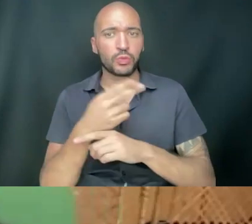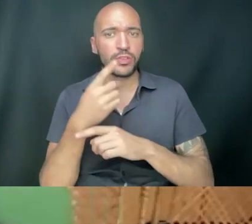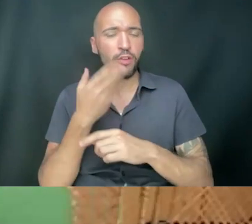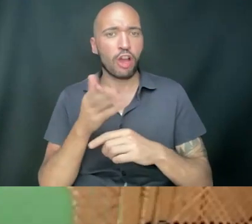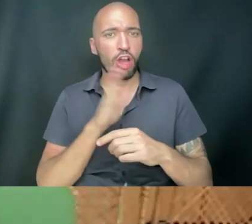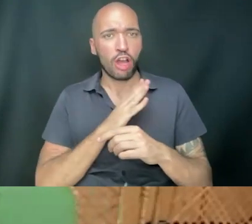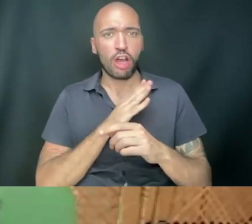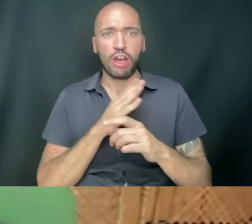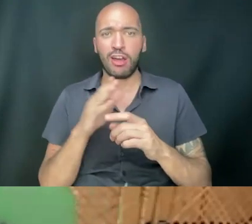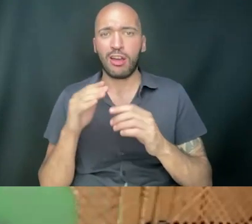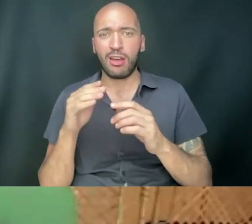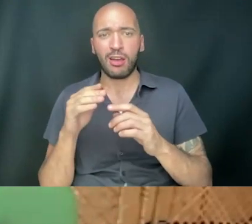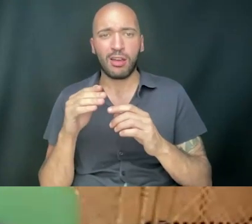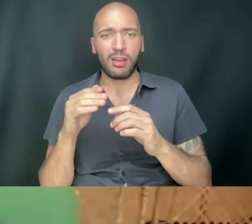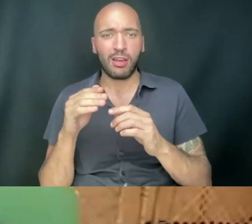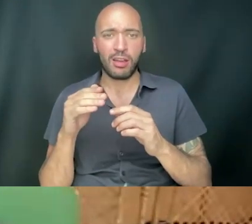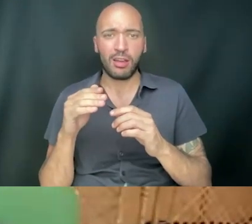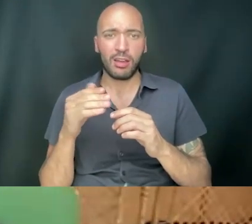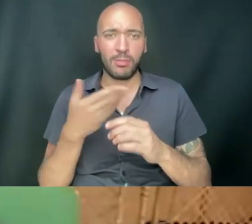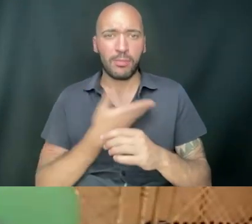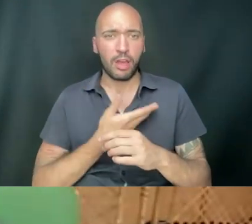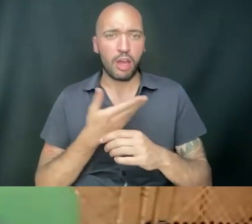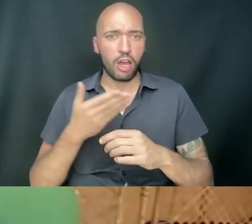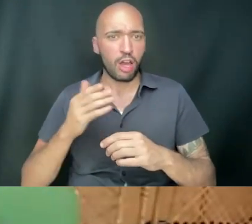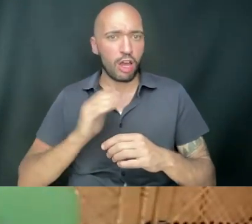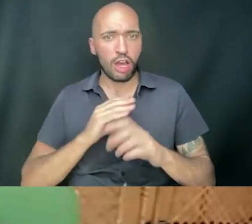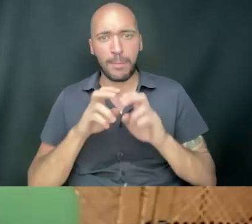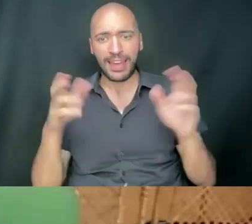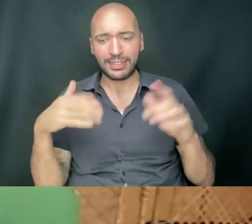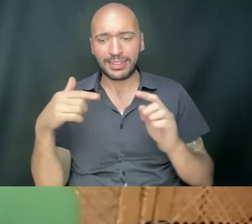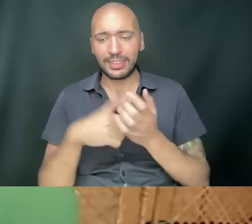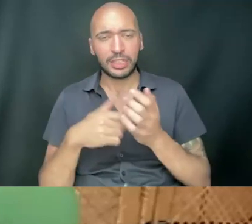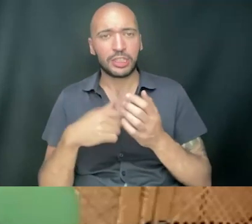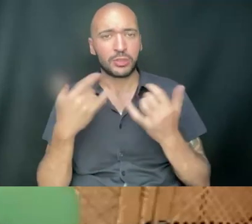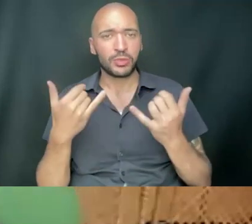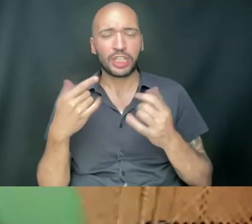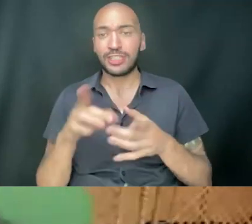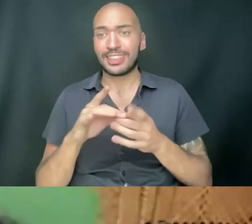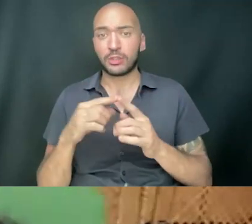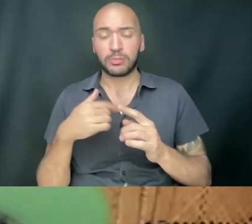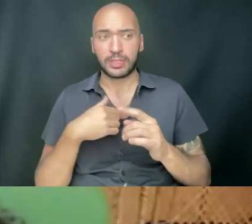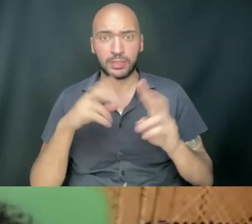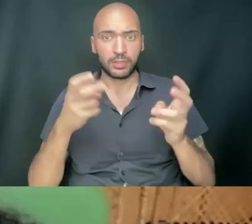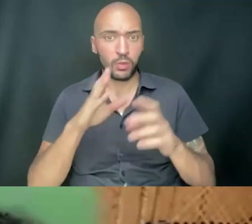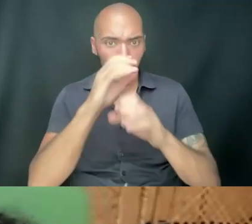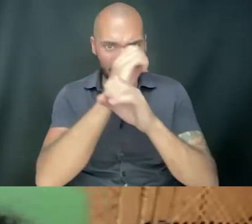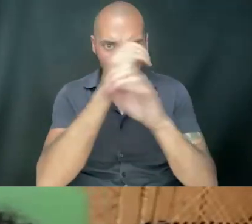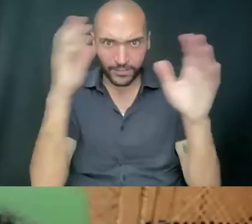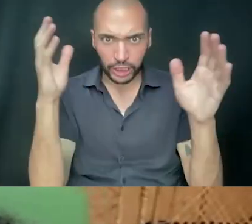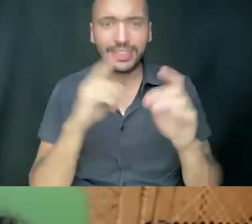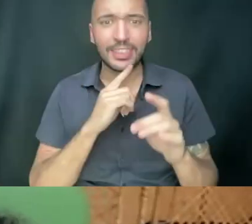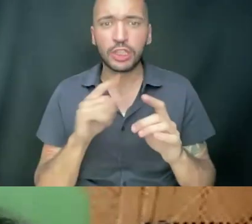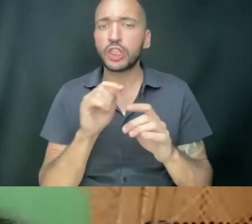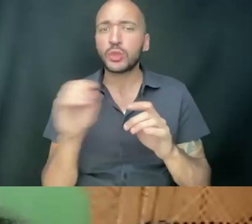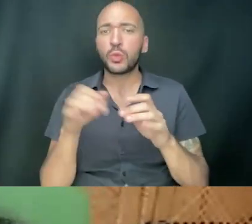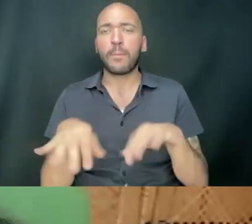for everyone that has been here today. And she said to me, your vision is too important to be